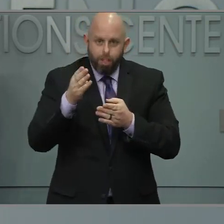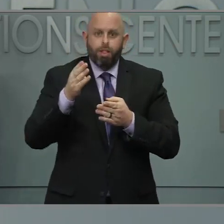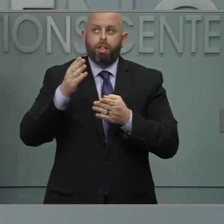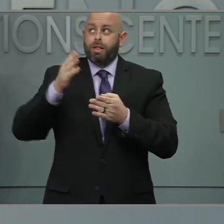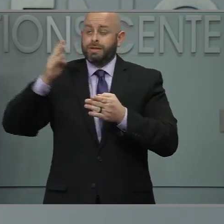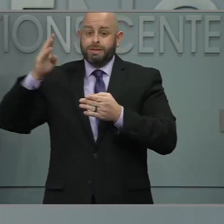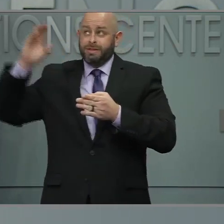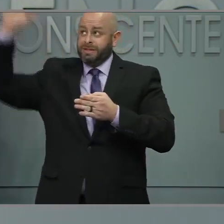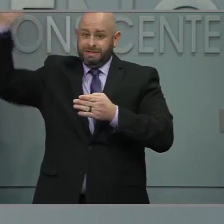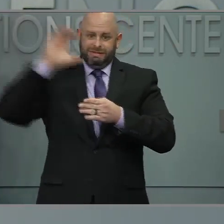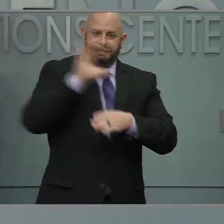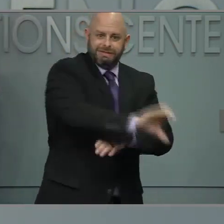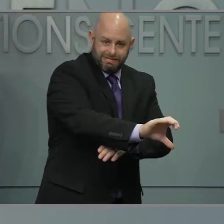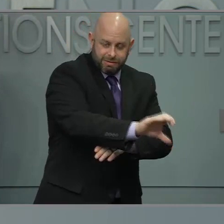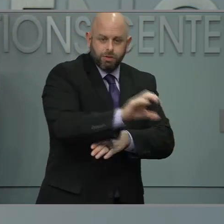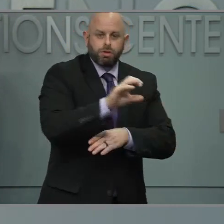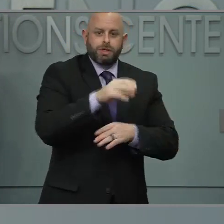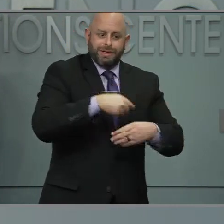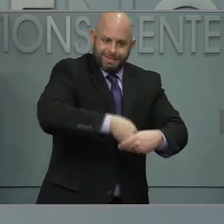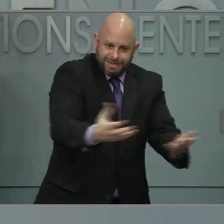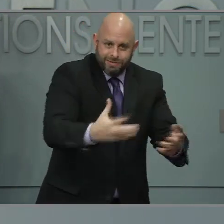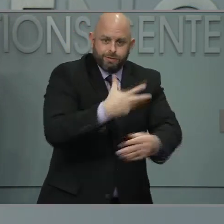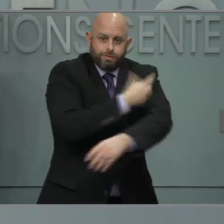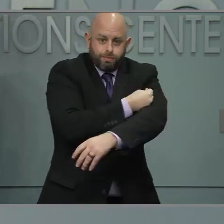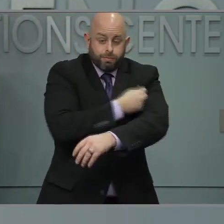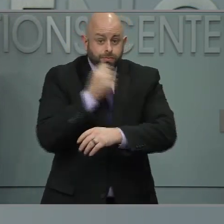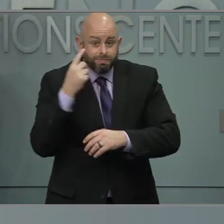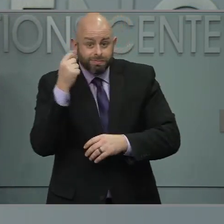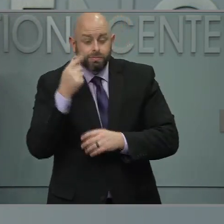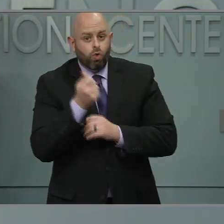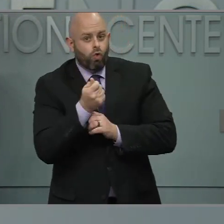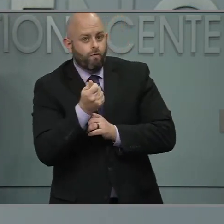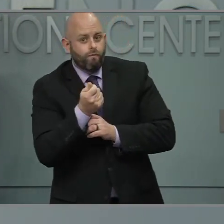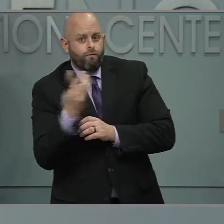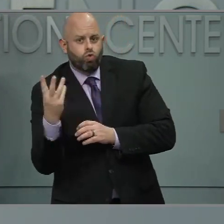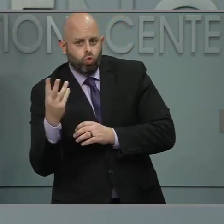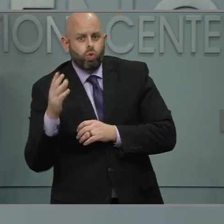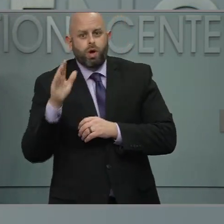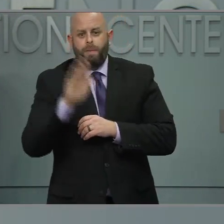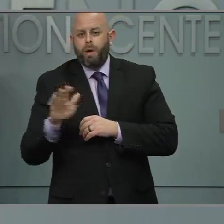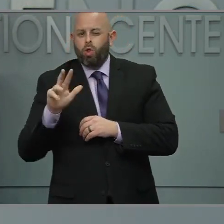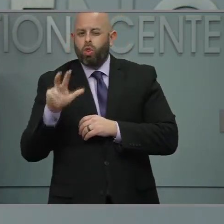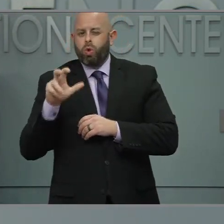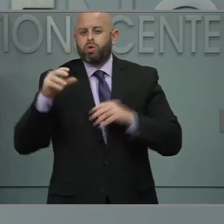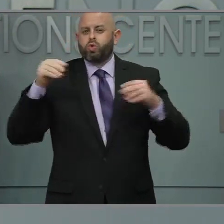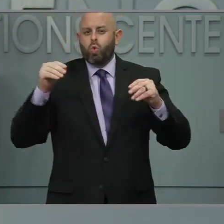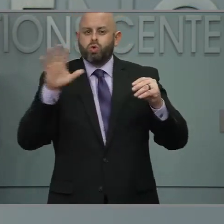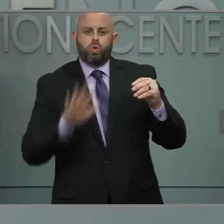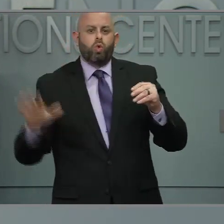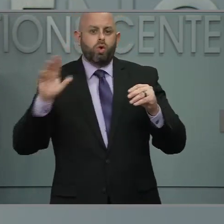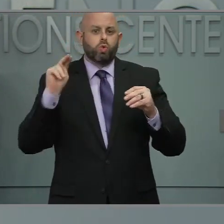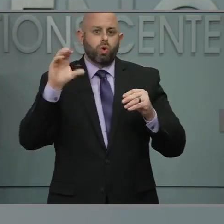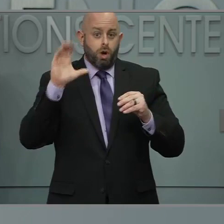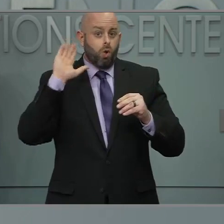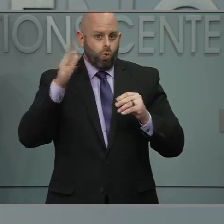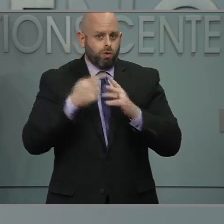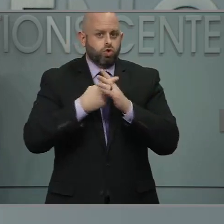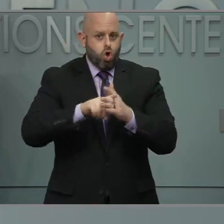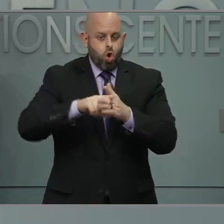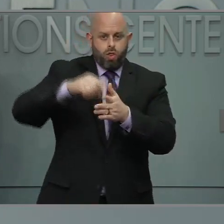from the federal government. Very small amount of doses in each of their about 300 stores across North Carolina. Thank you.